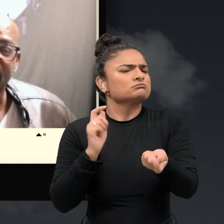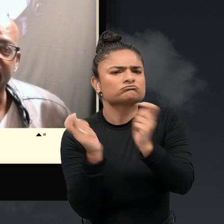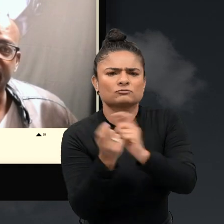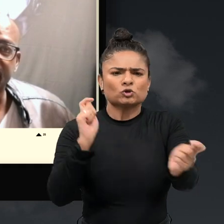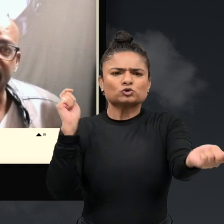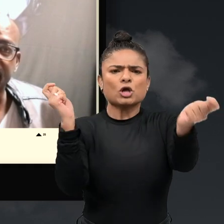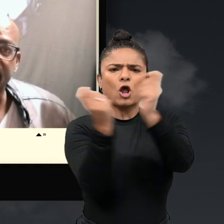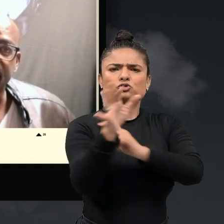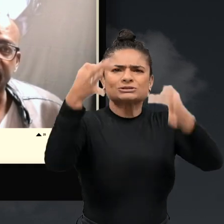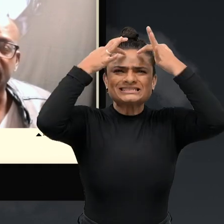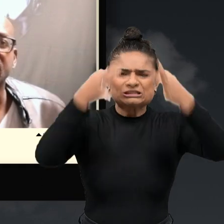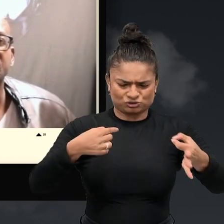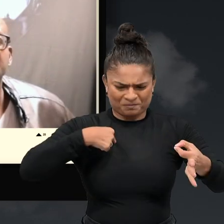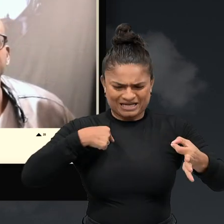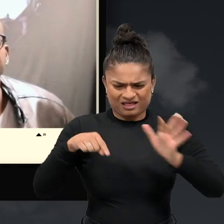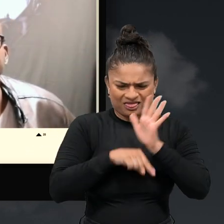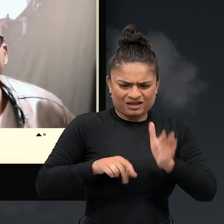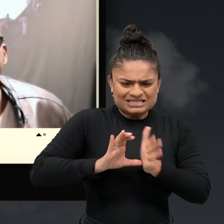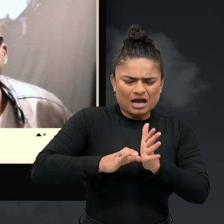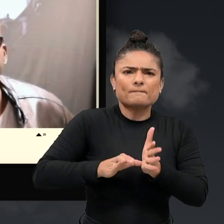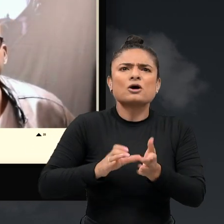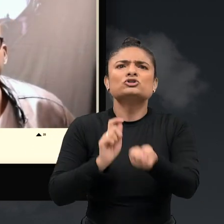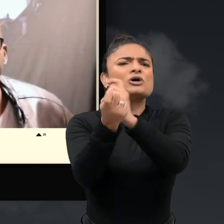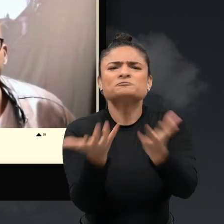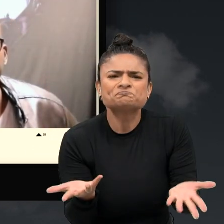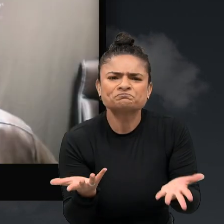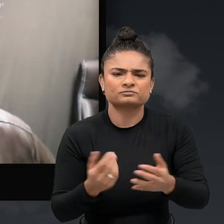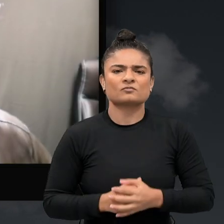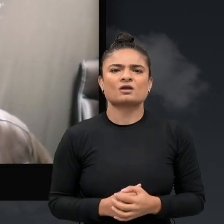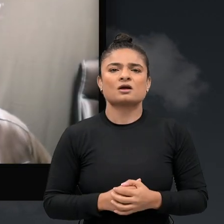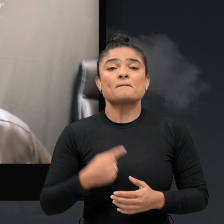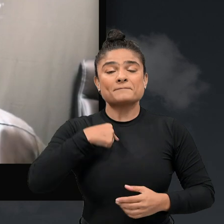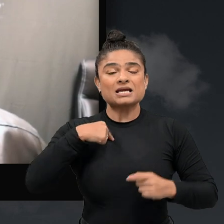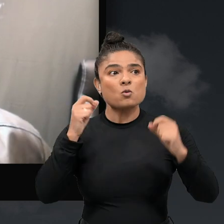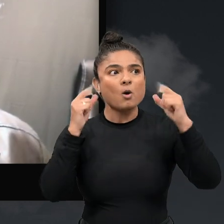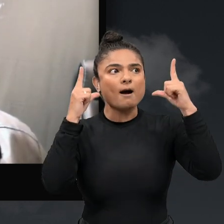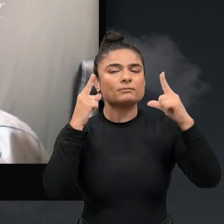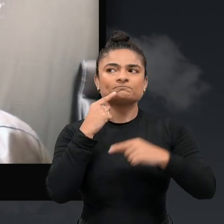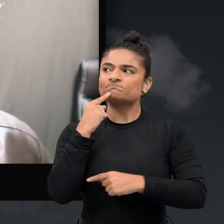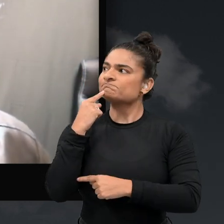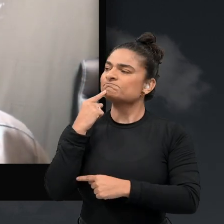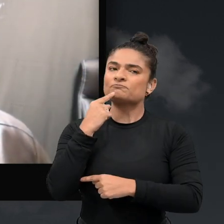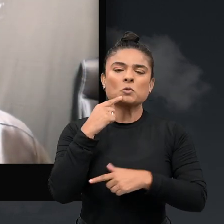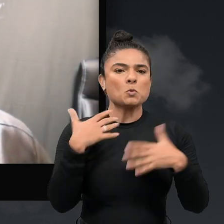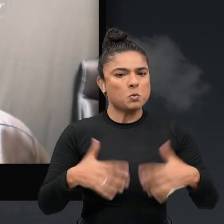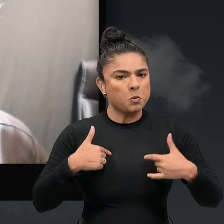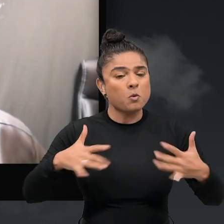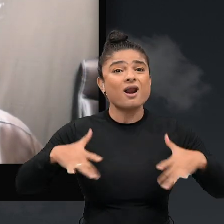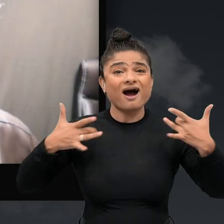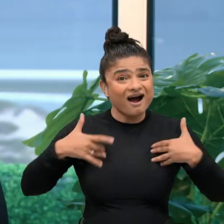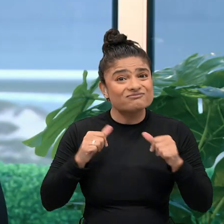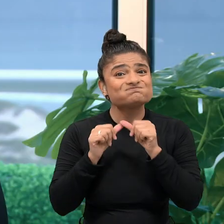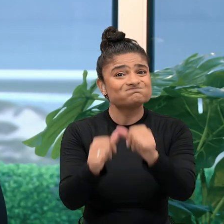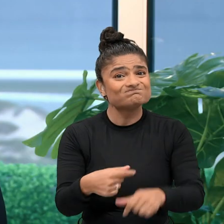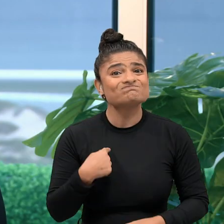and informs your decisions about what it is what you do? It's the beauty of waking up to realize that I'm still